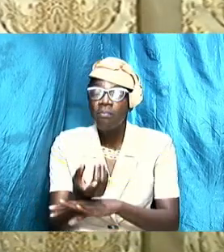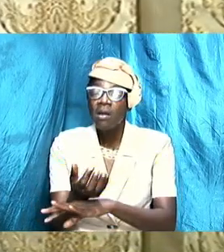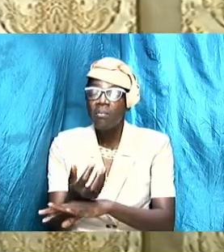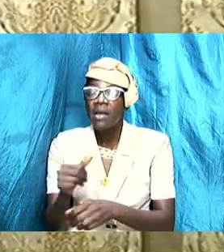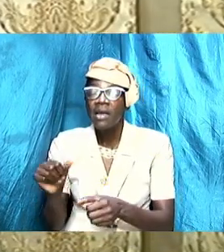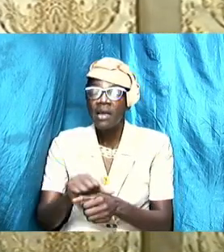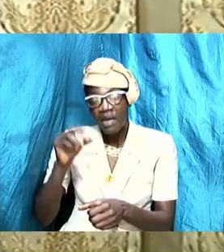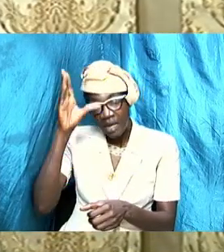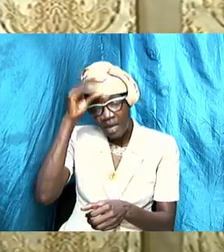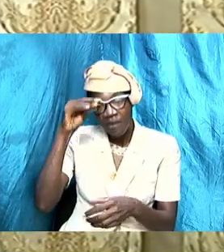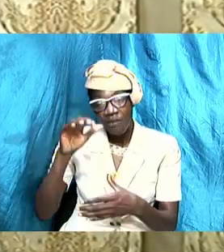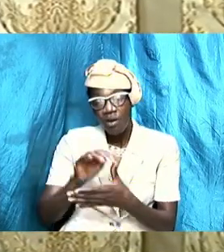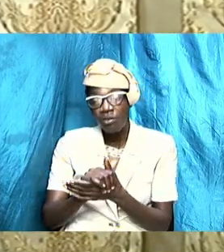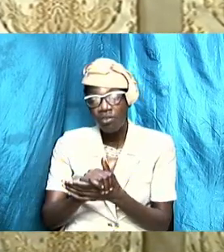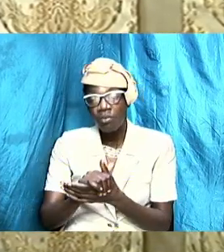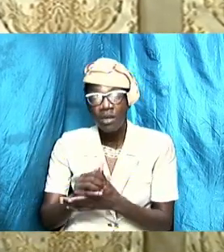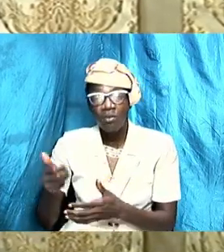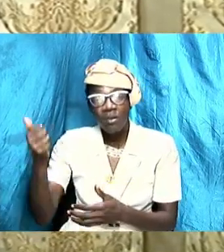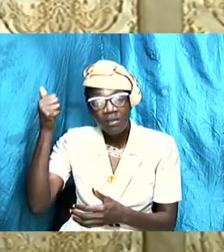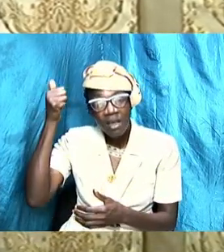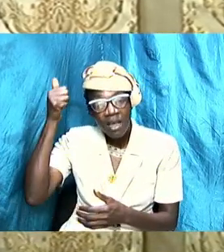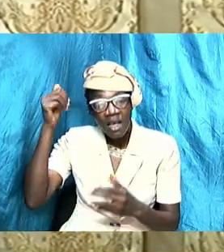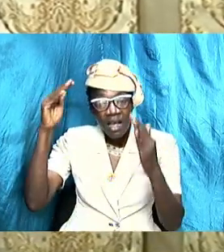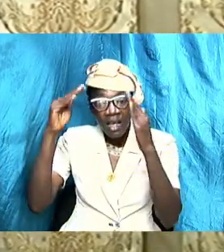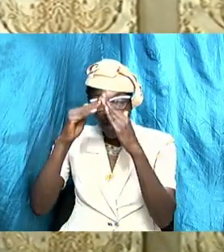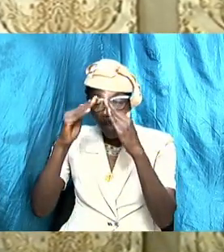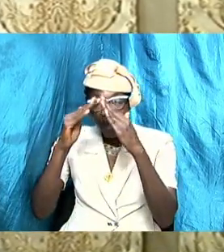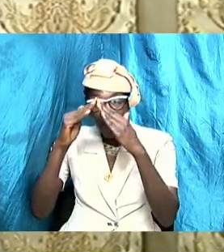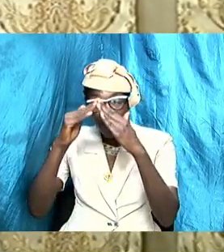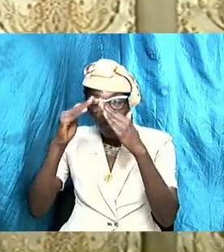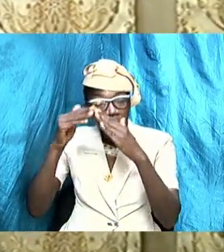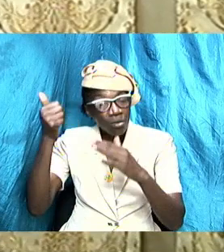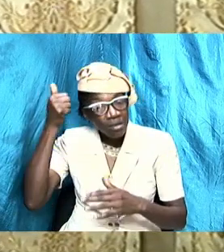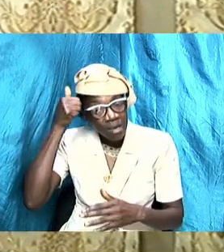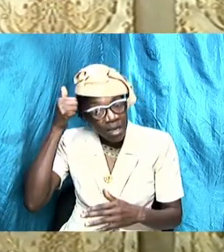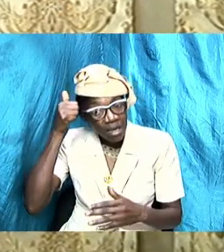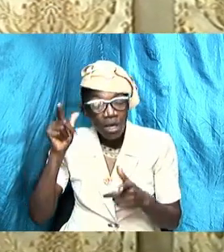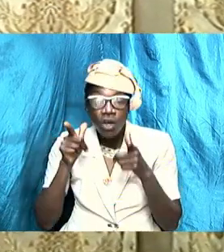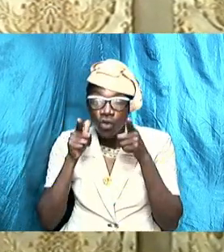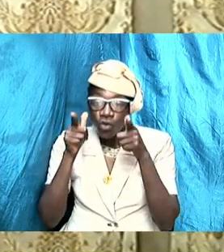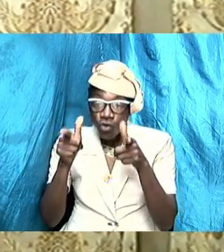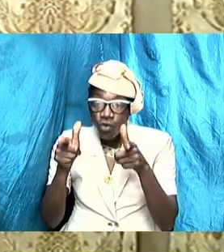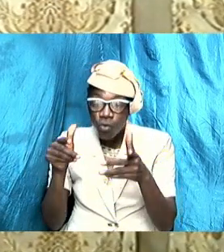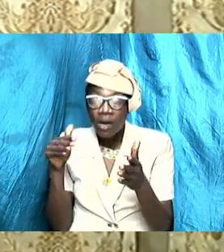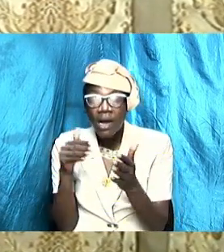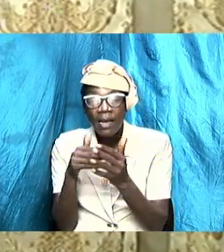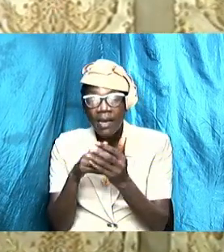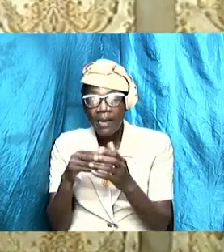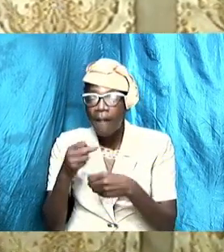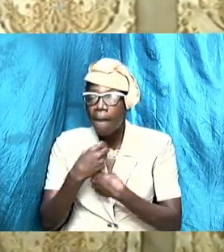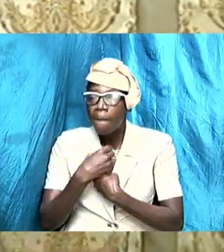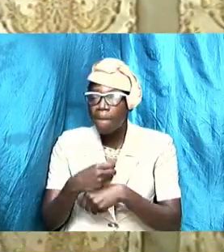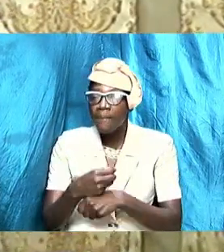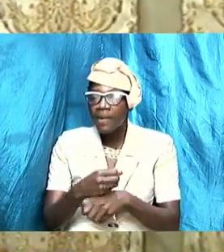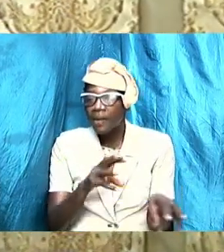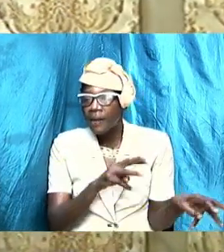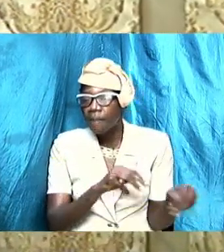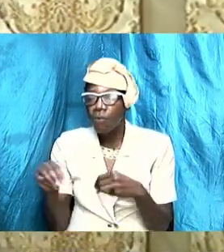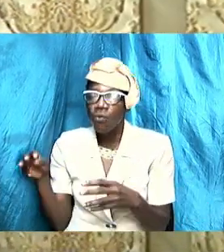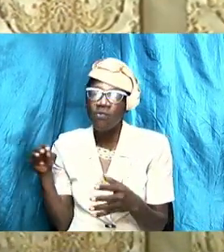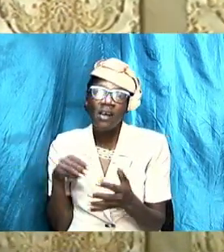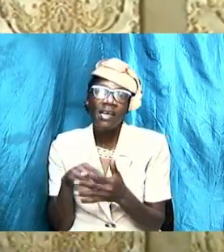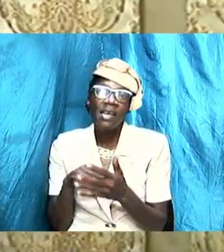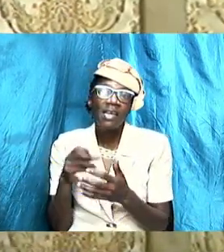who is the head of the household, I would urge you to look again. Make the move again. Yes?